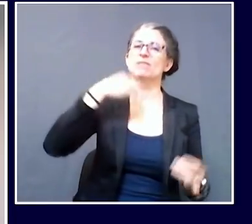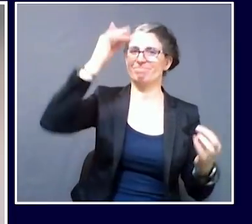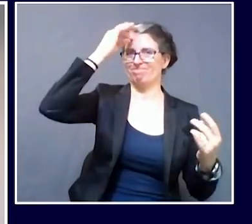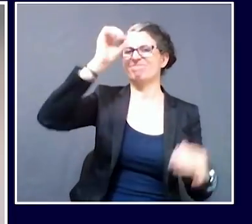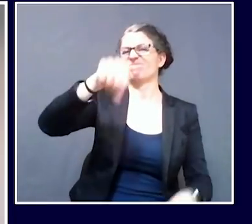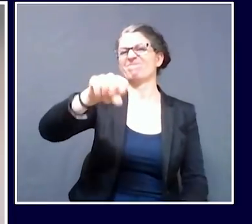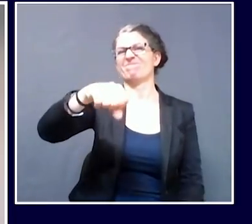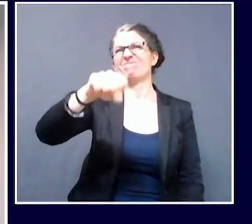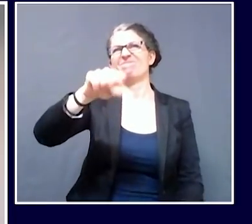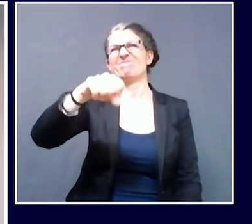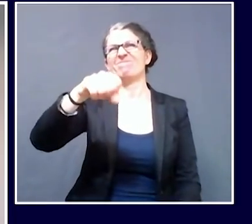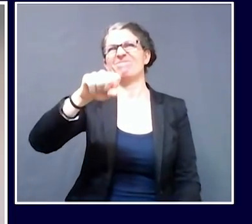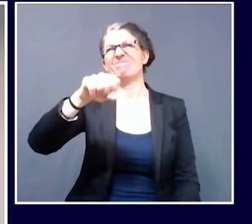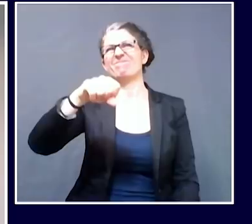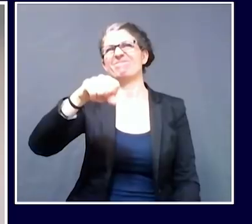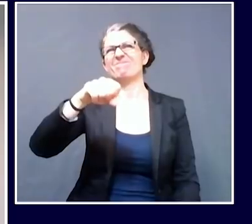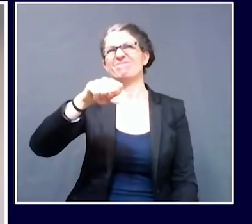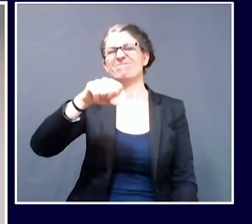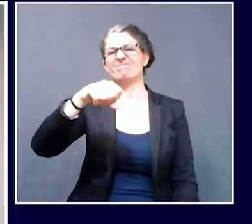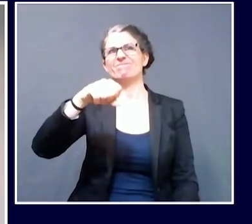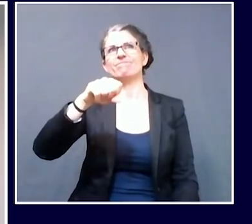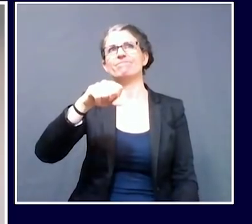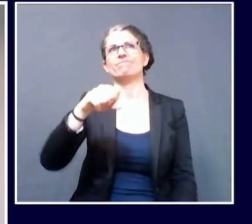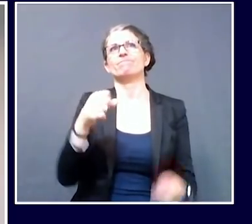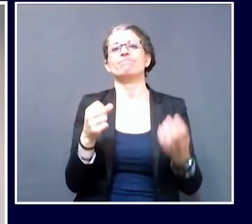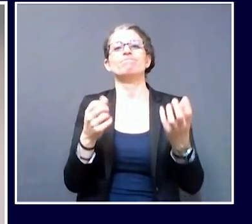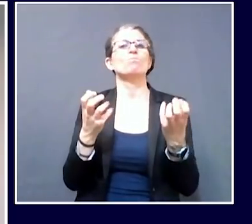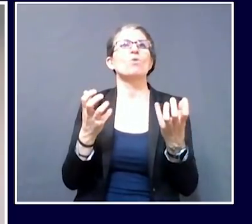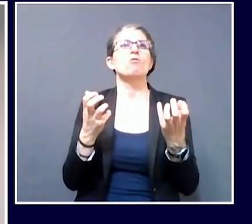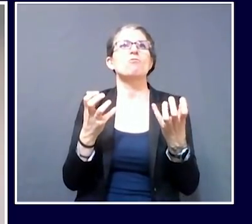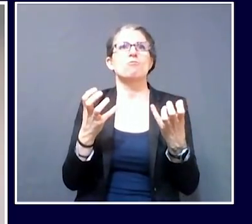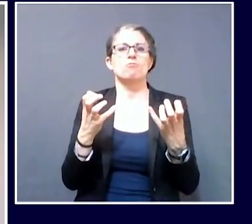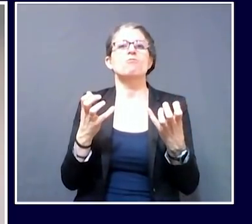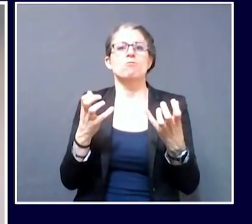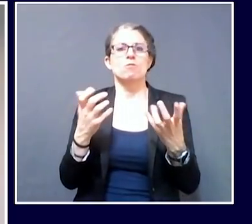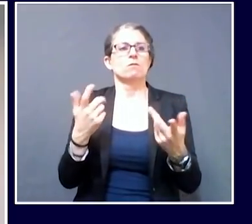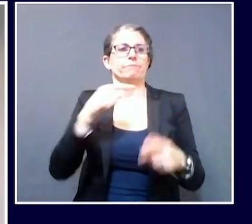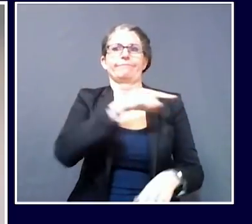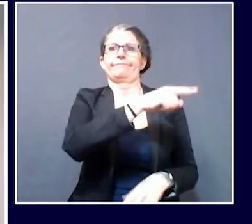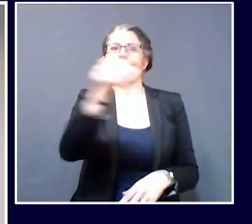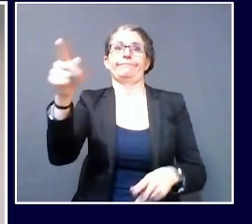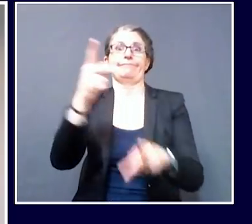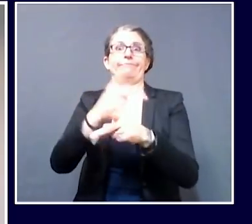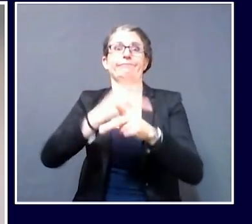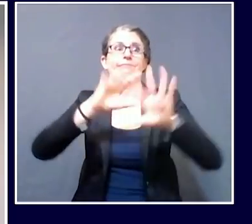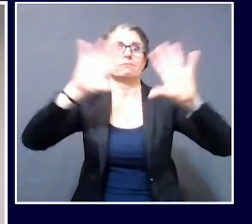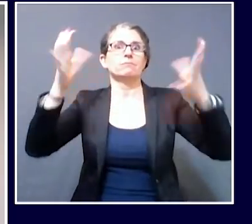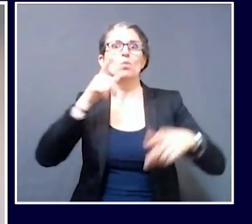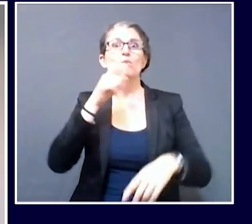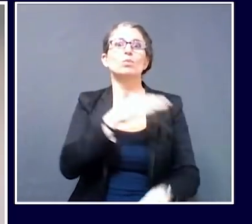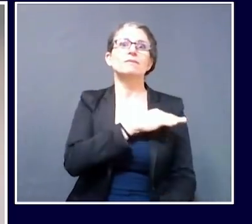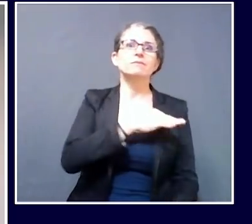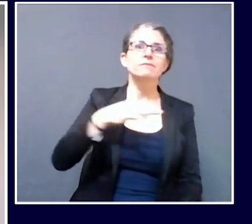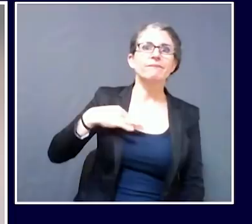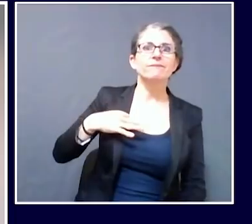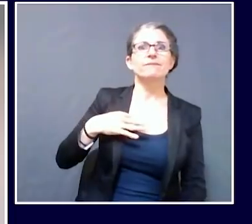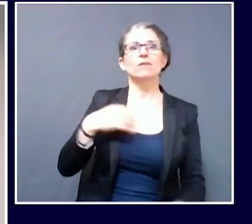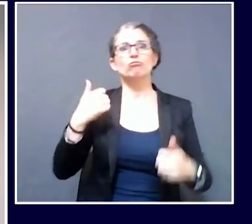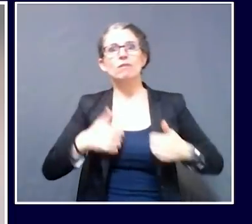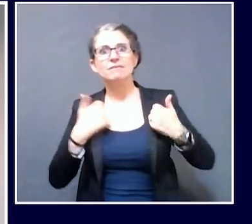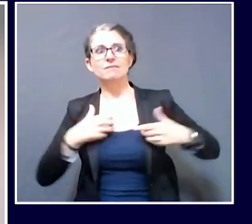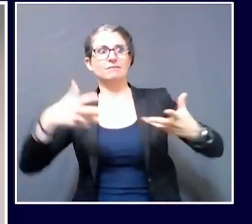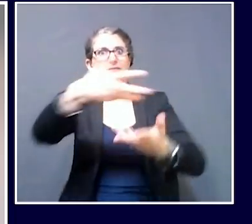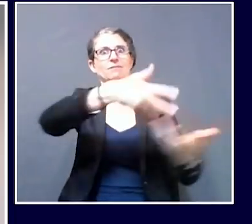populations, long-term care facilities and assisted living facilities, first and foremost. We've been working on it for